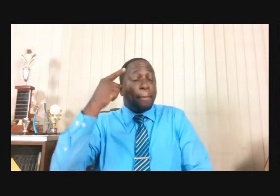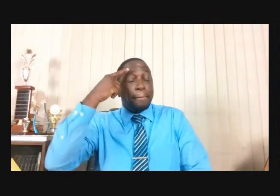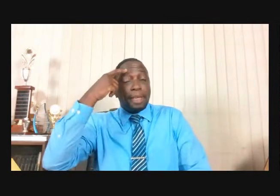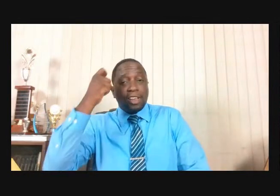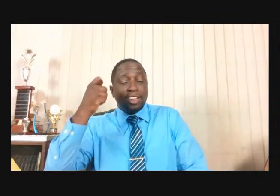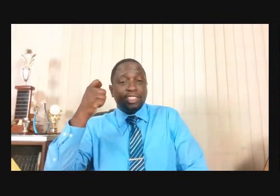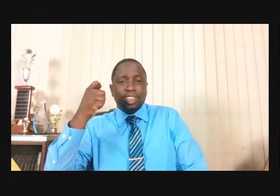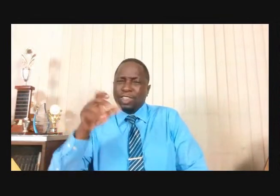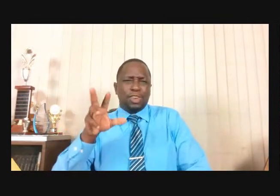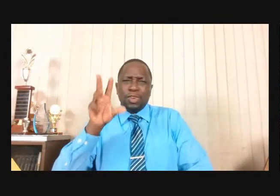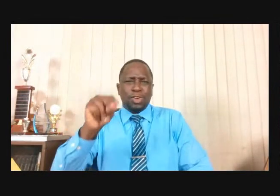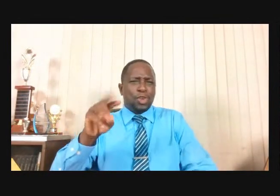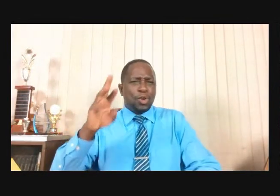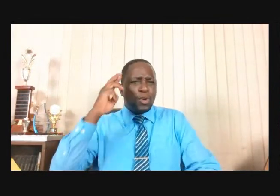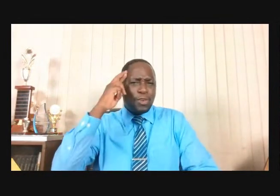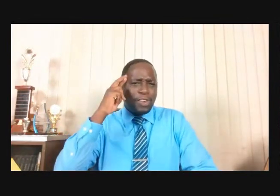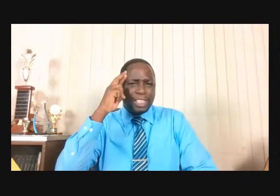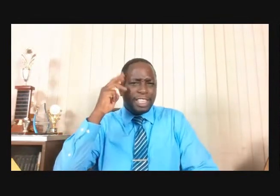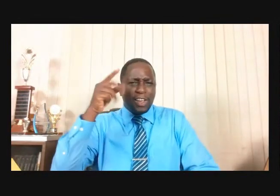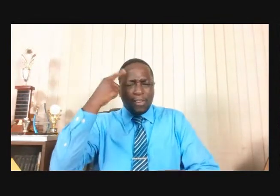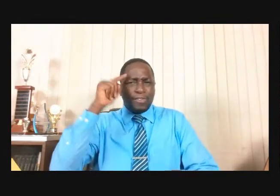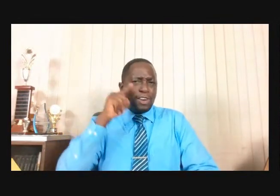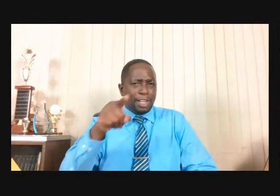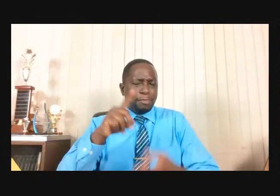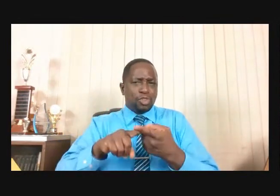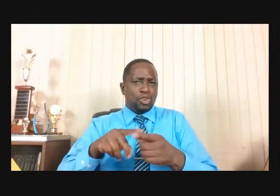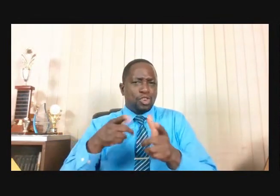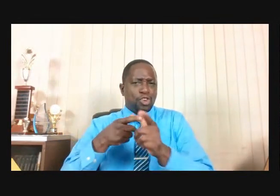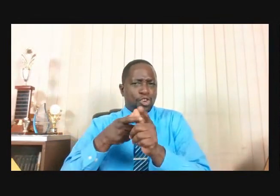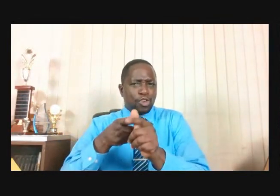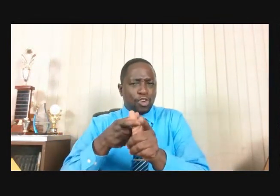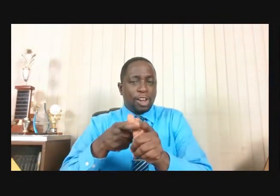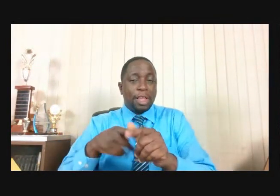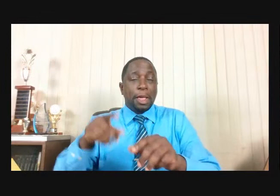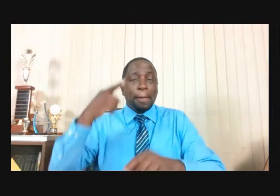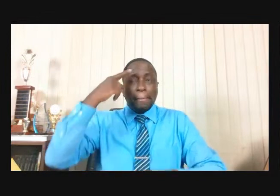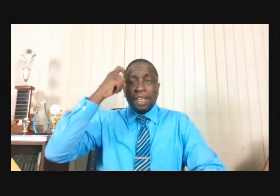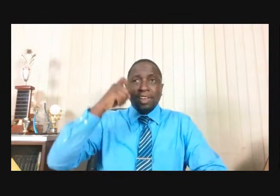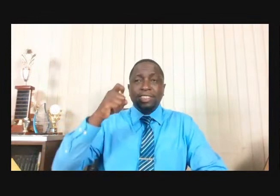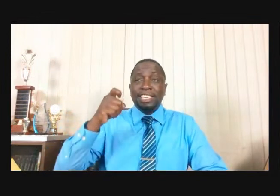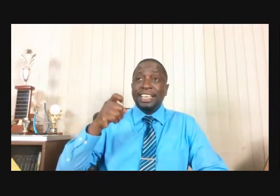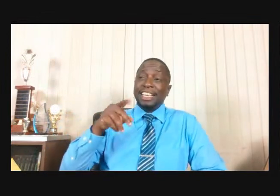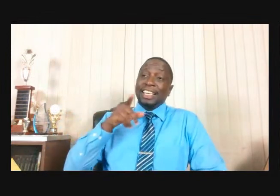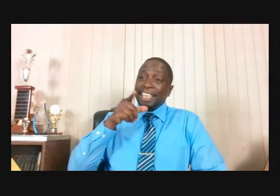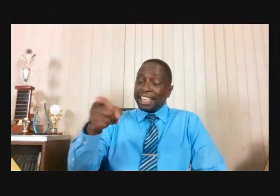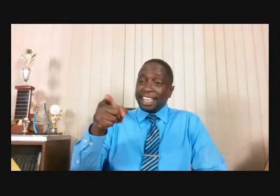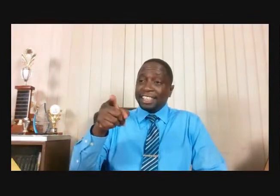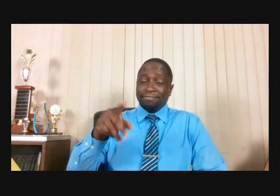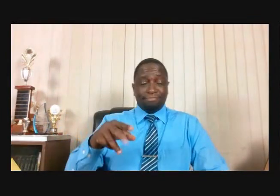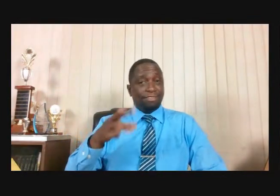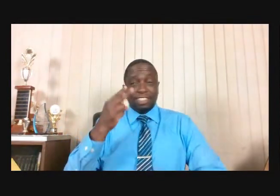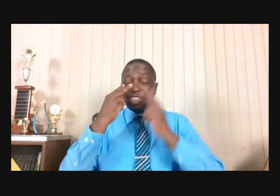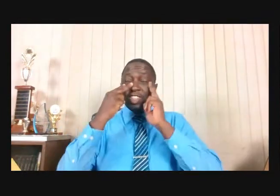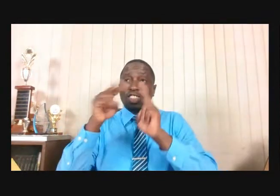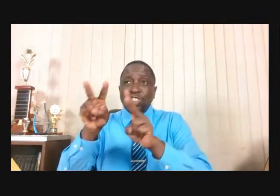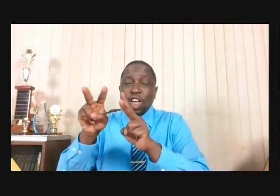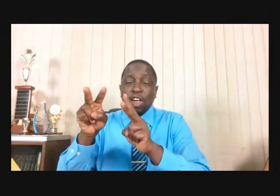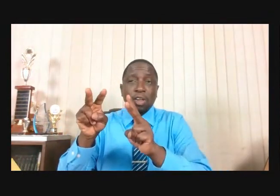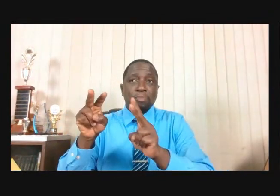Just Brought Fire Down From Heaven Why Was He Running He Was Not Thinking Clearly